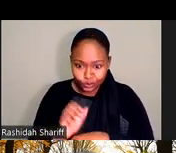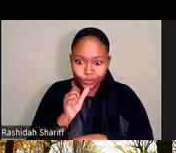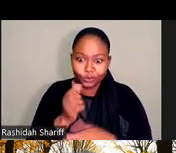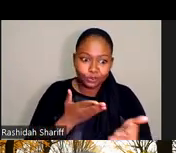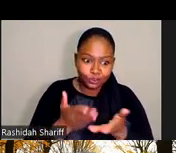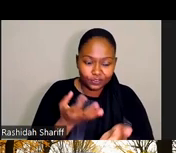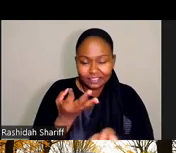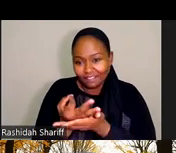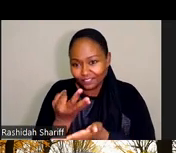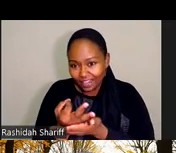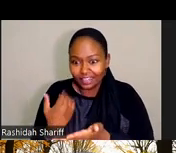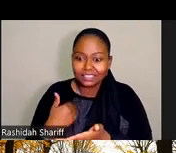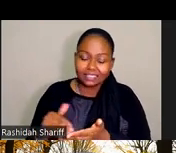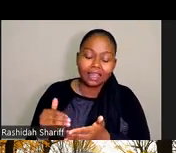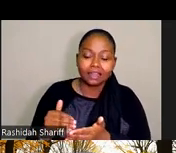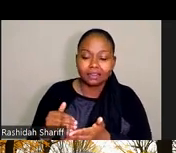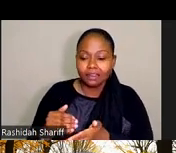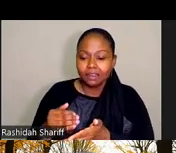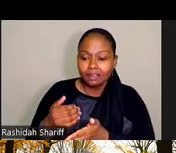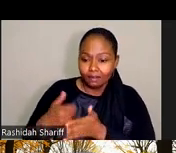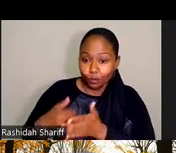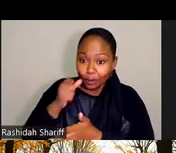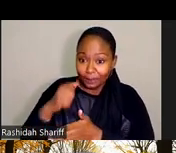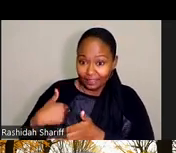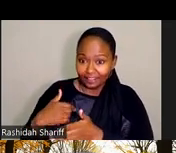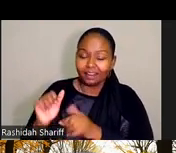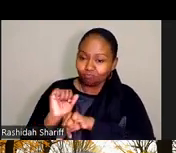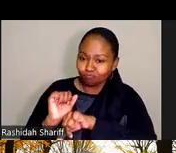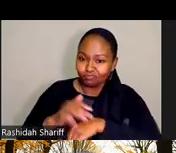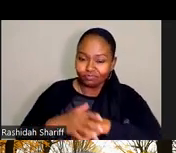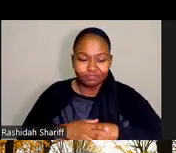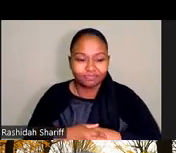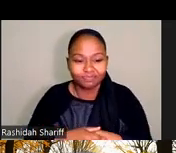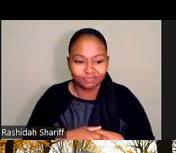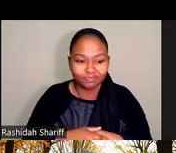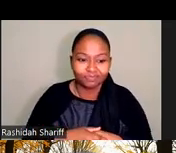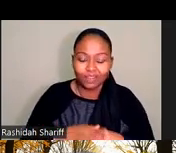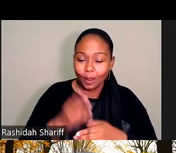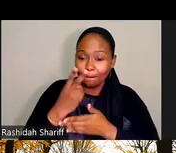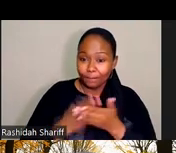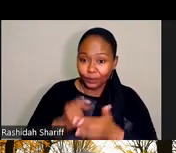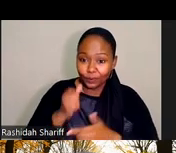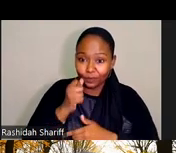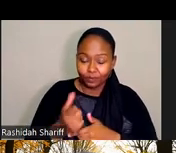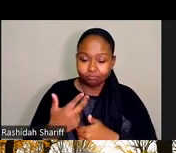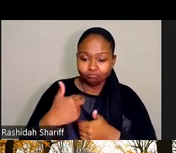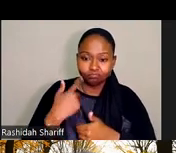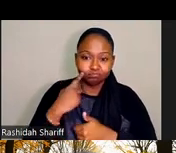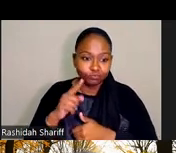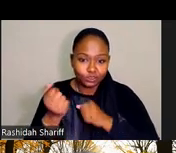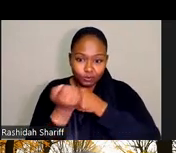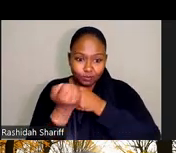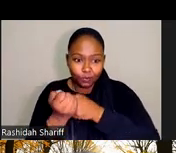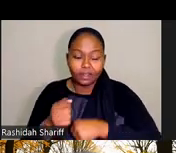affordability effort, both of which are key and essential elements of advancing the master plan for aging. Next slide, please.